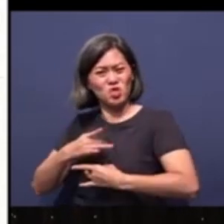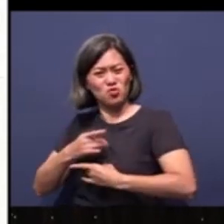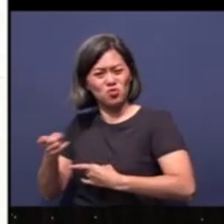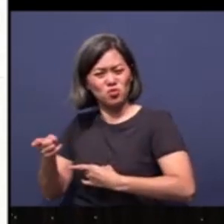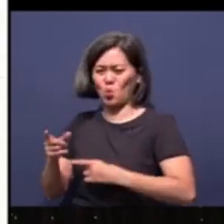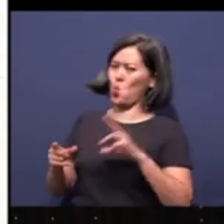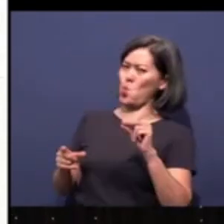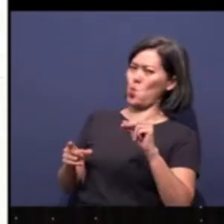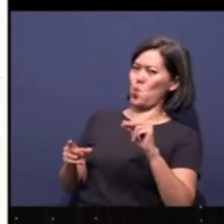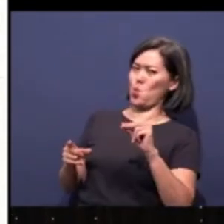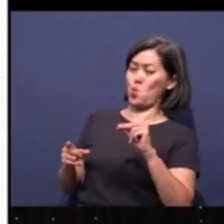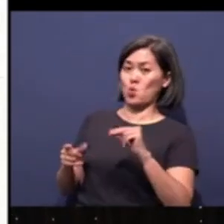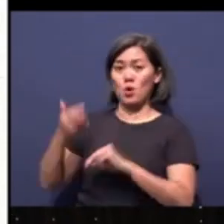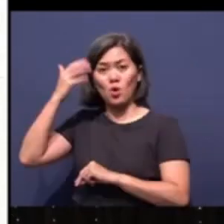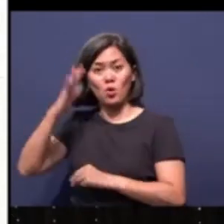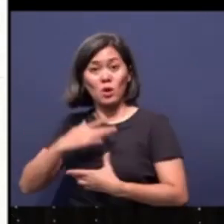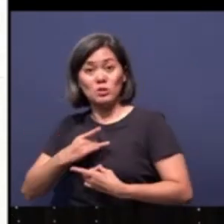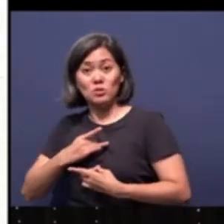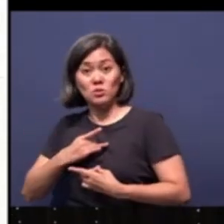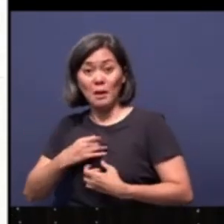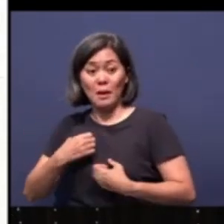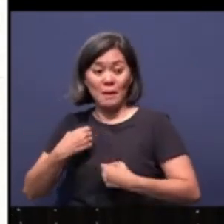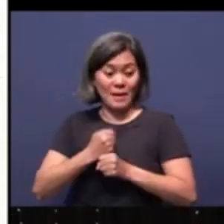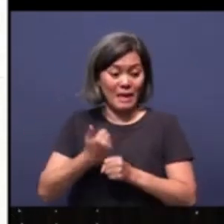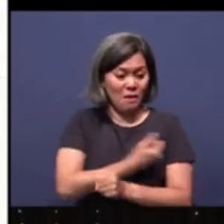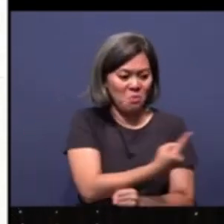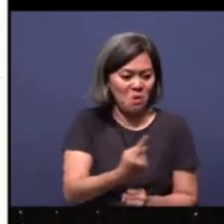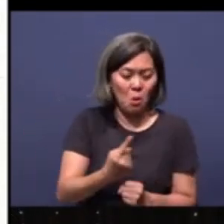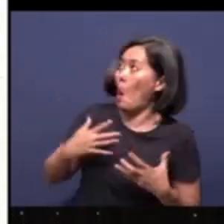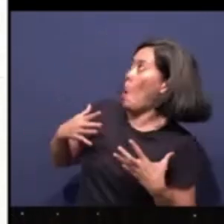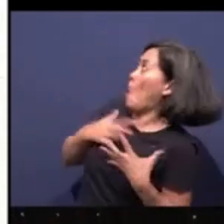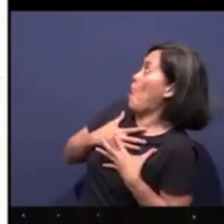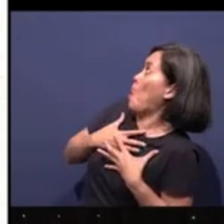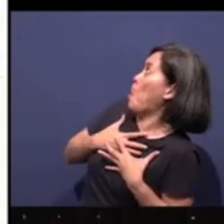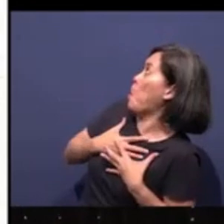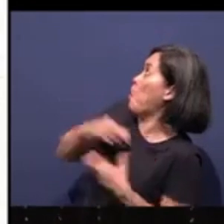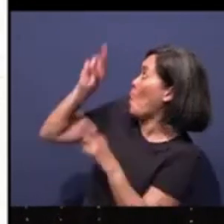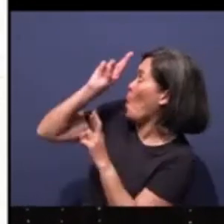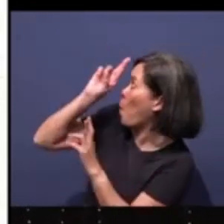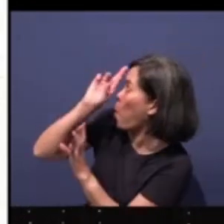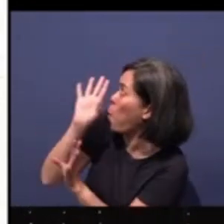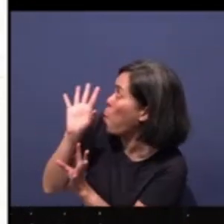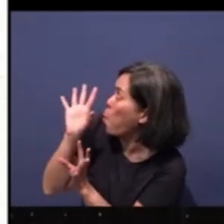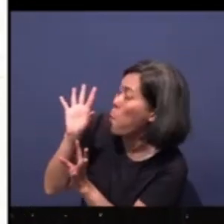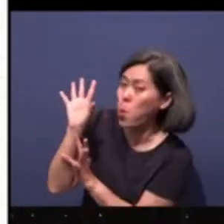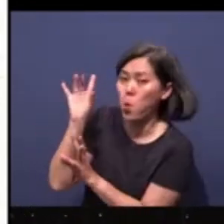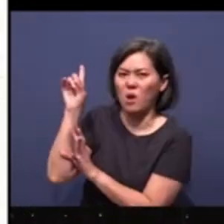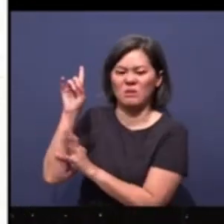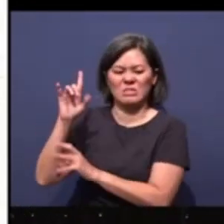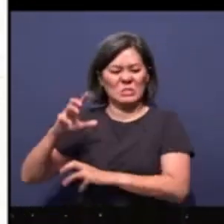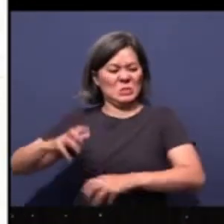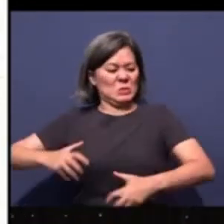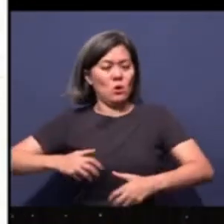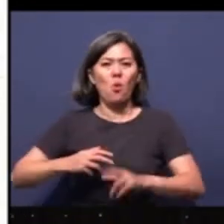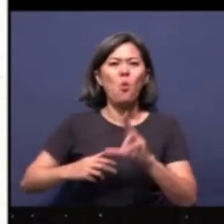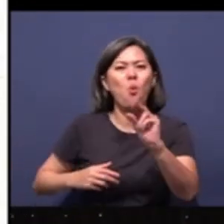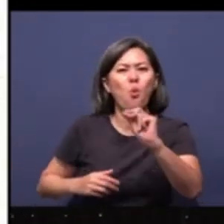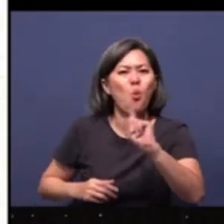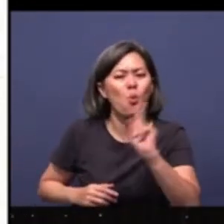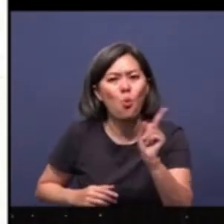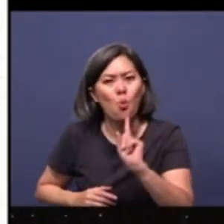God interested in making people so fearful of him, so respectful of him, like as if he's a tyrant? No.